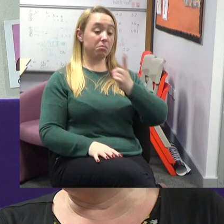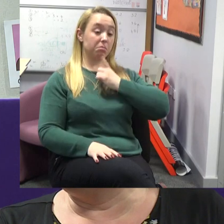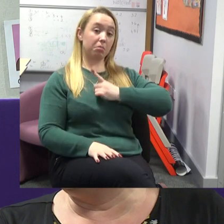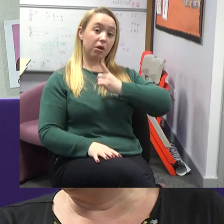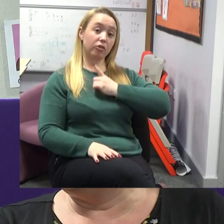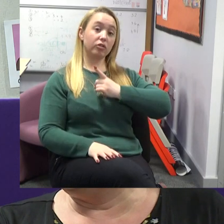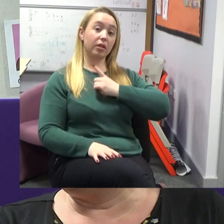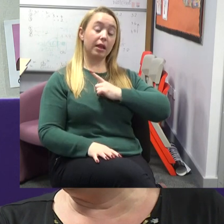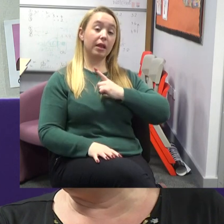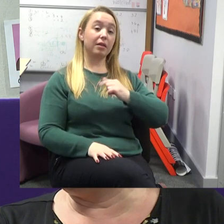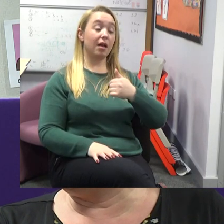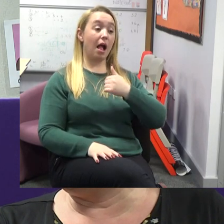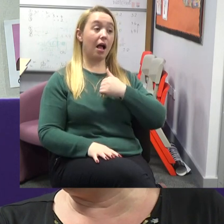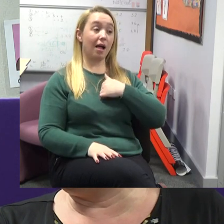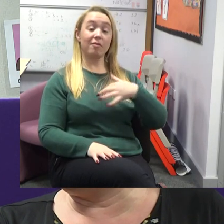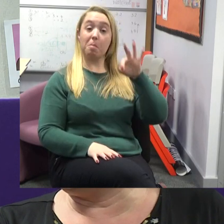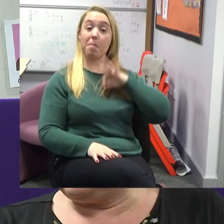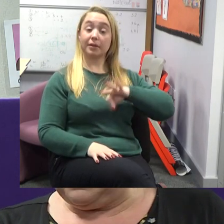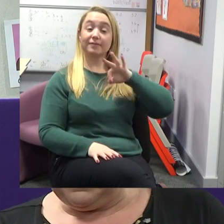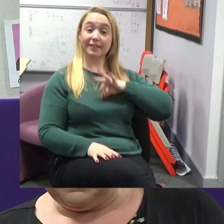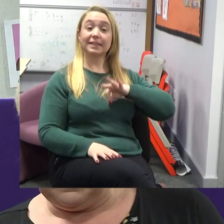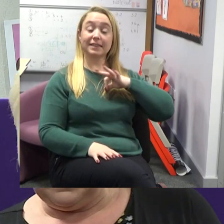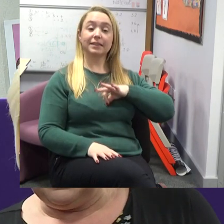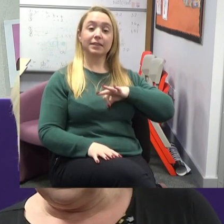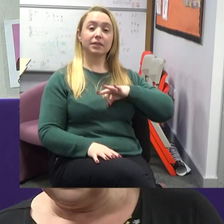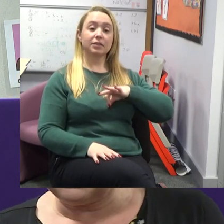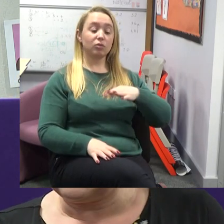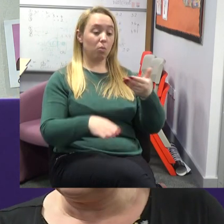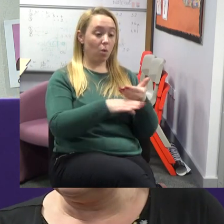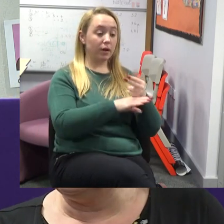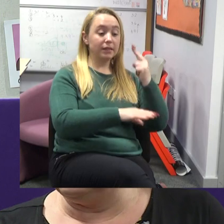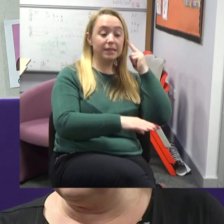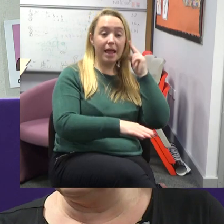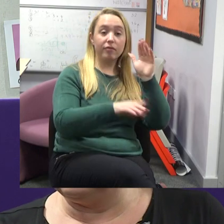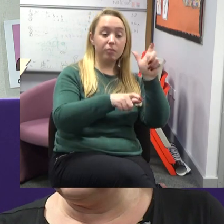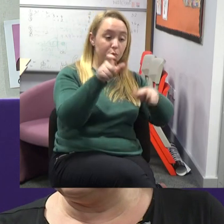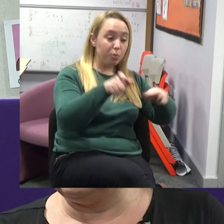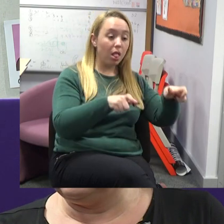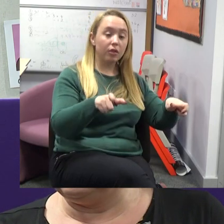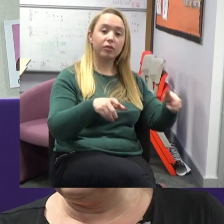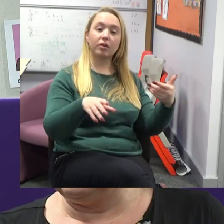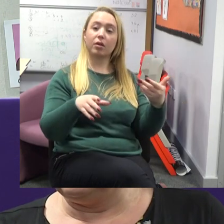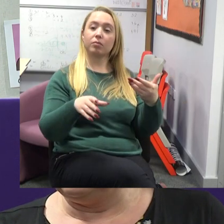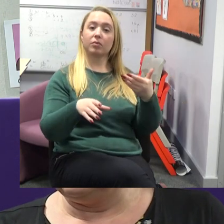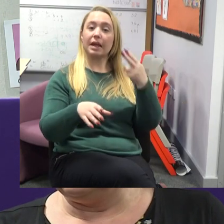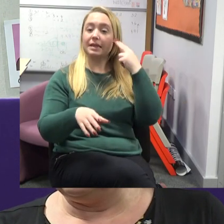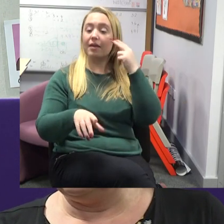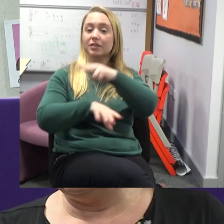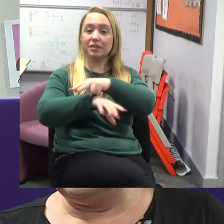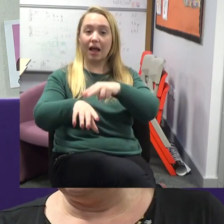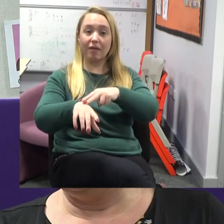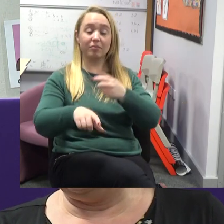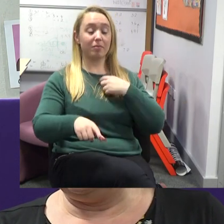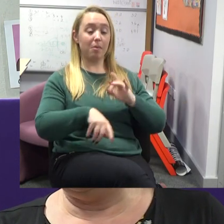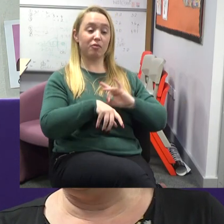Embrace it. And what I personally have gained from working with deaf pupils and working